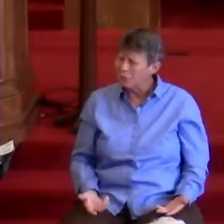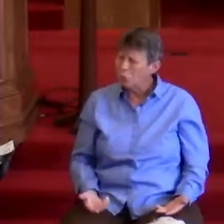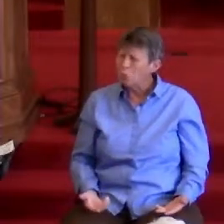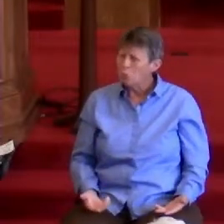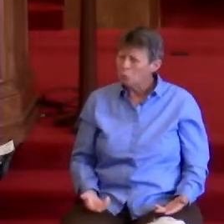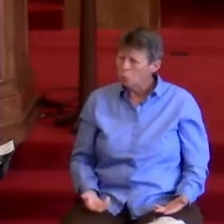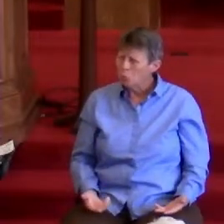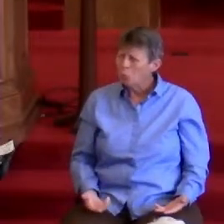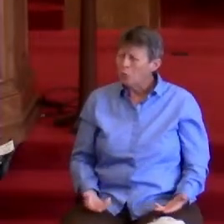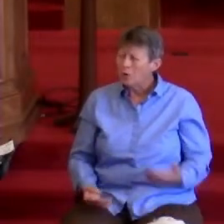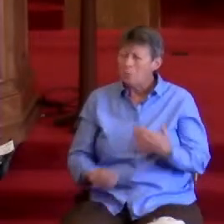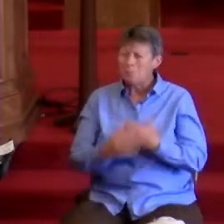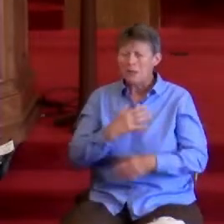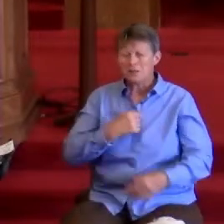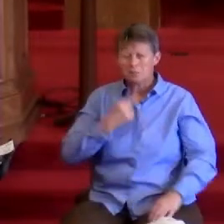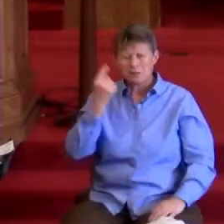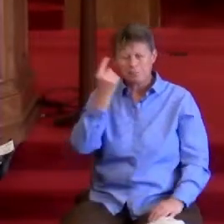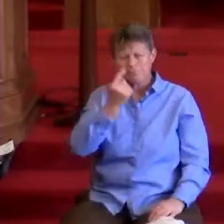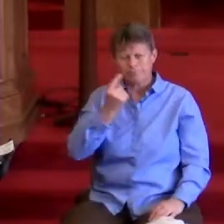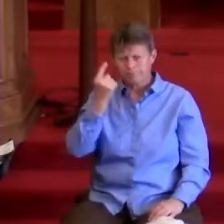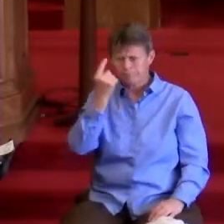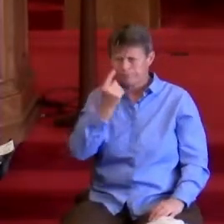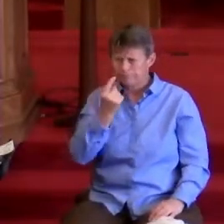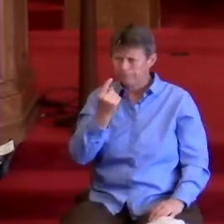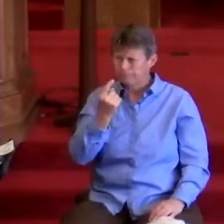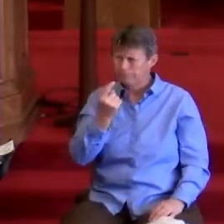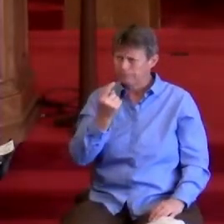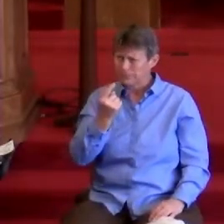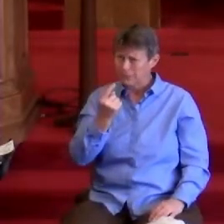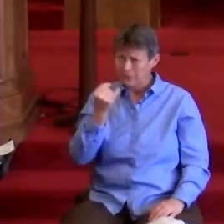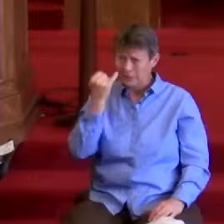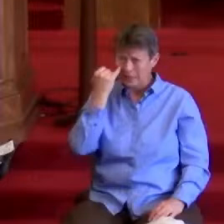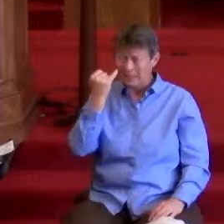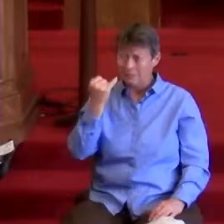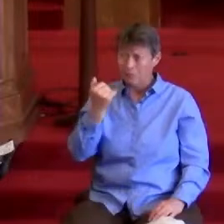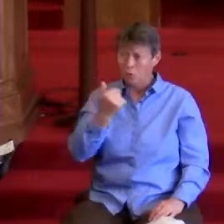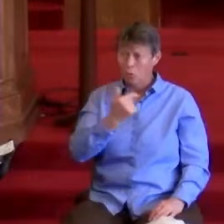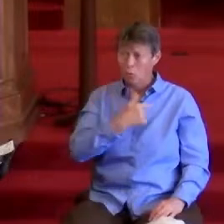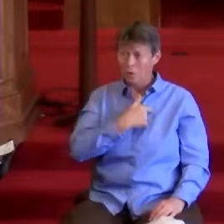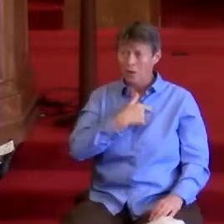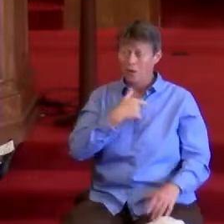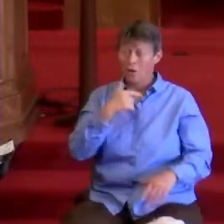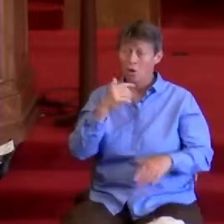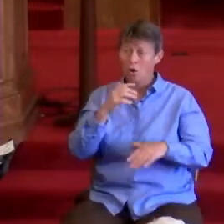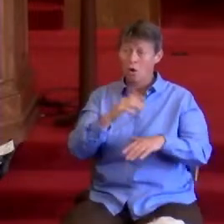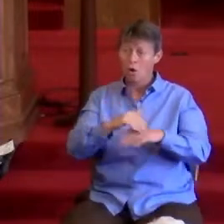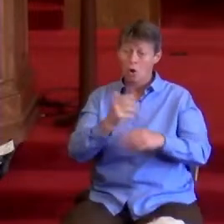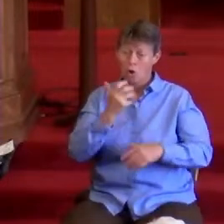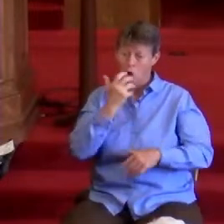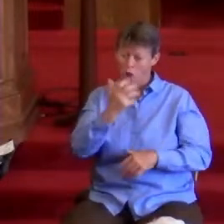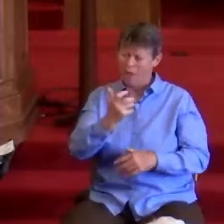And it makes me ask, is it divisive to call out Christian nationalism?